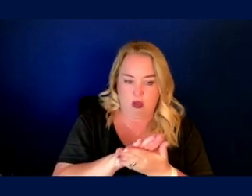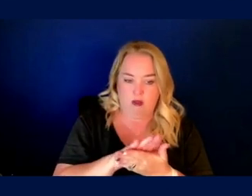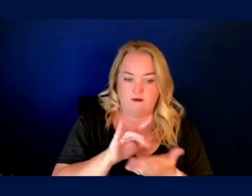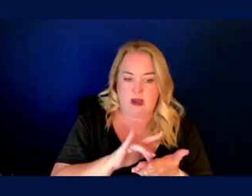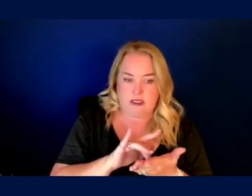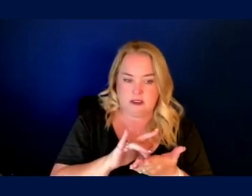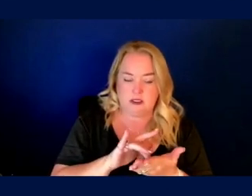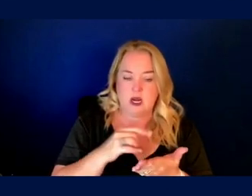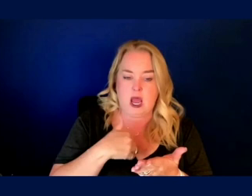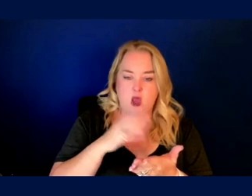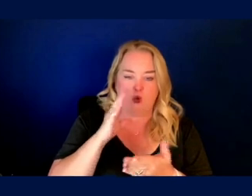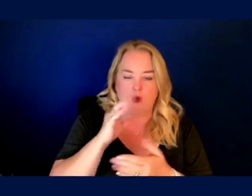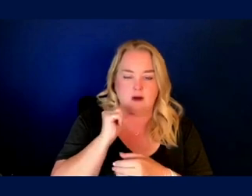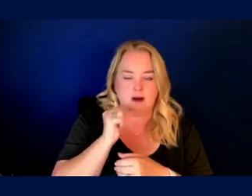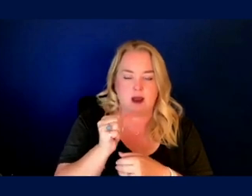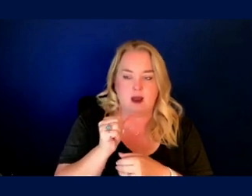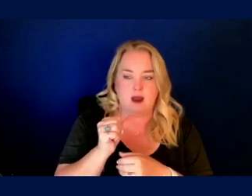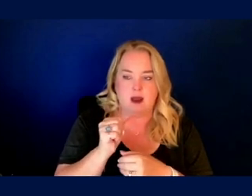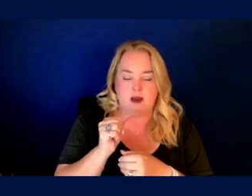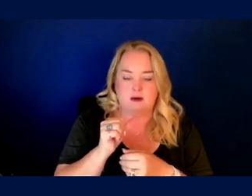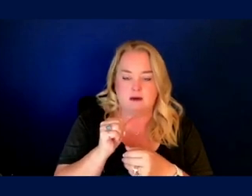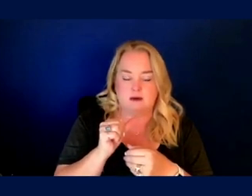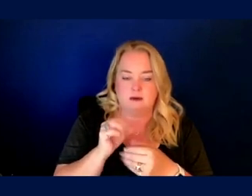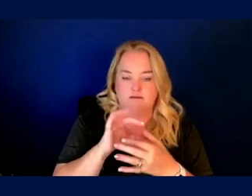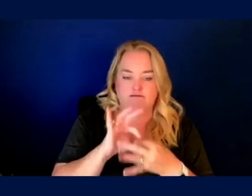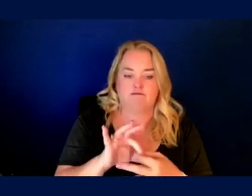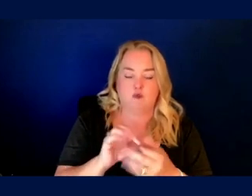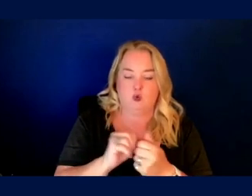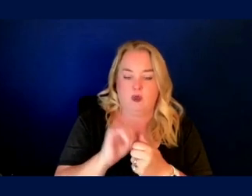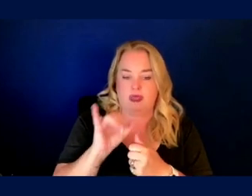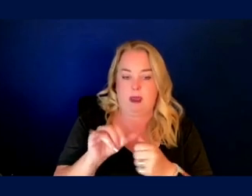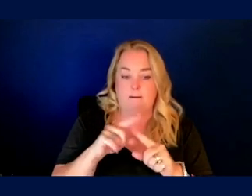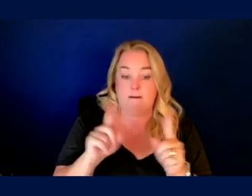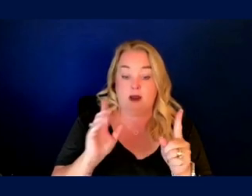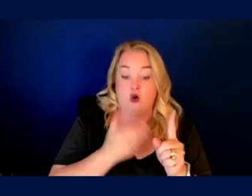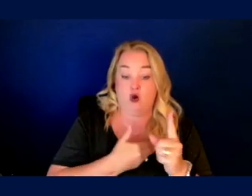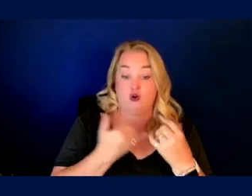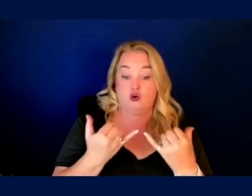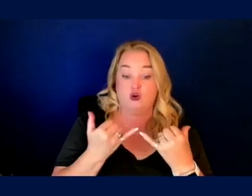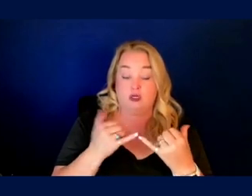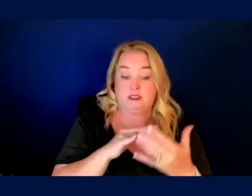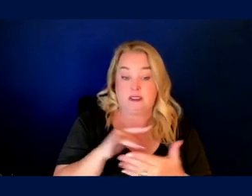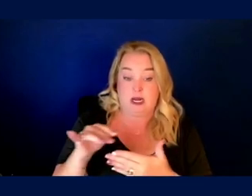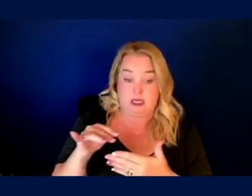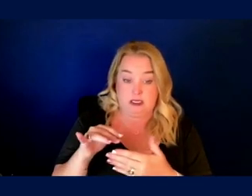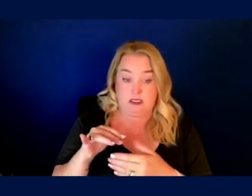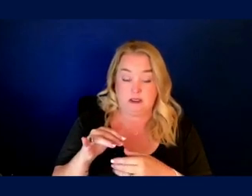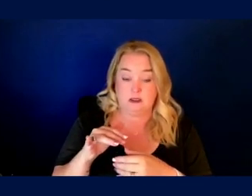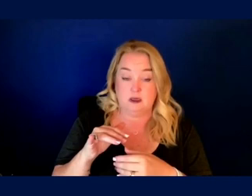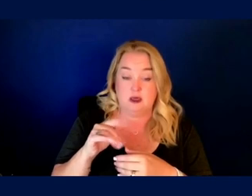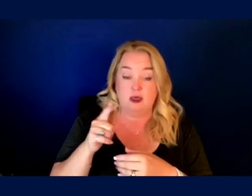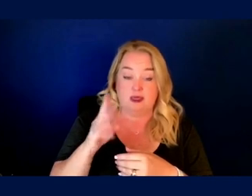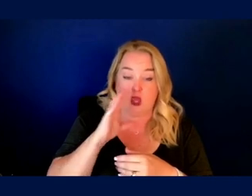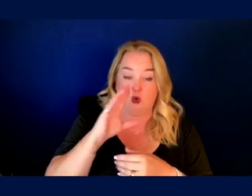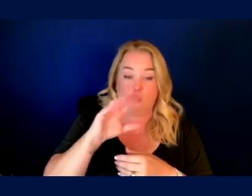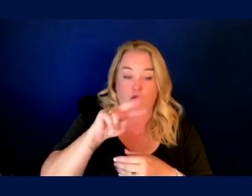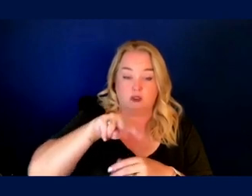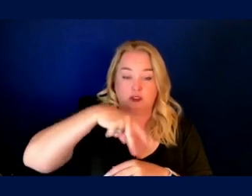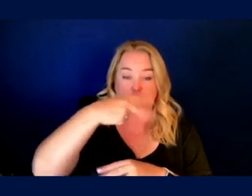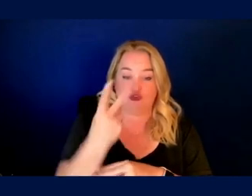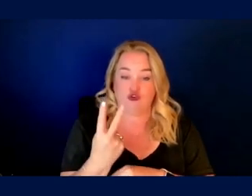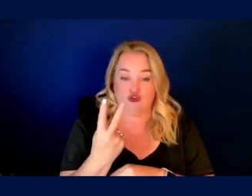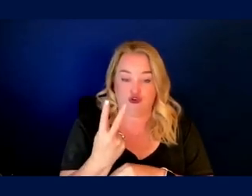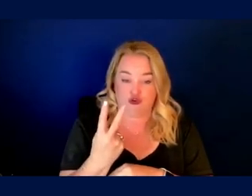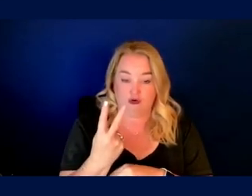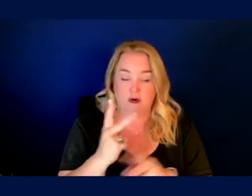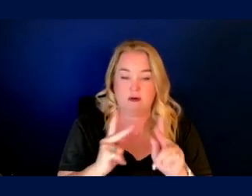will not speak to, to that study in particular, but into our own AstroAxis studies, they intentionally inverted people who were signing to each other, put